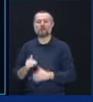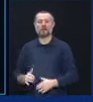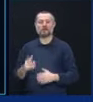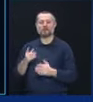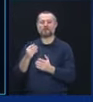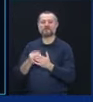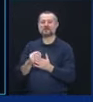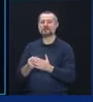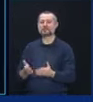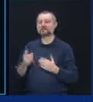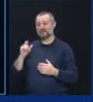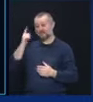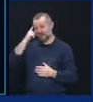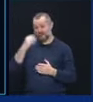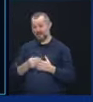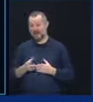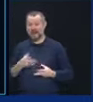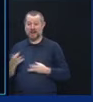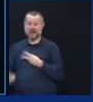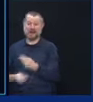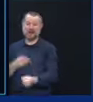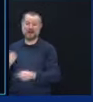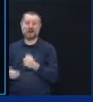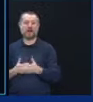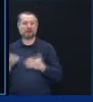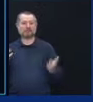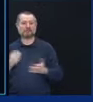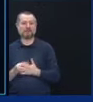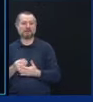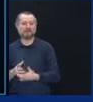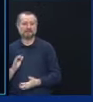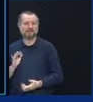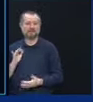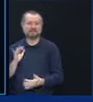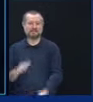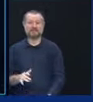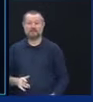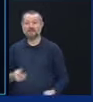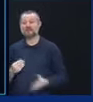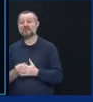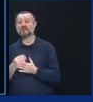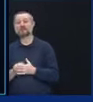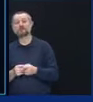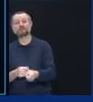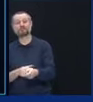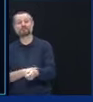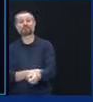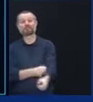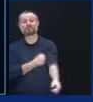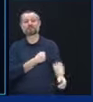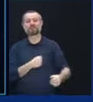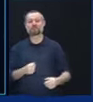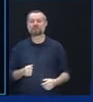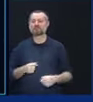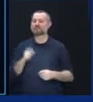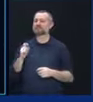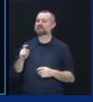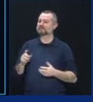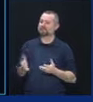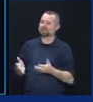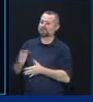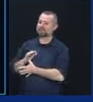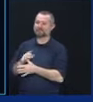fortune on these nursing homes. And the funding should be going to the